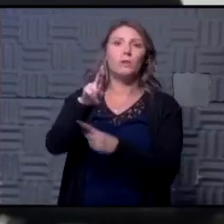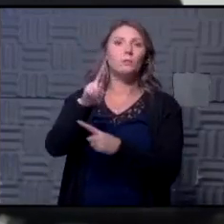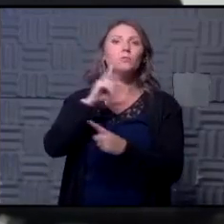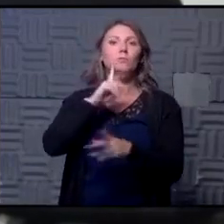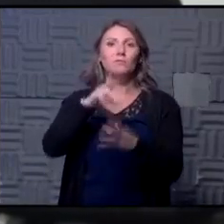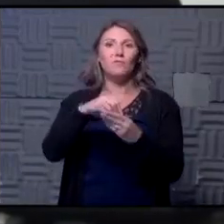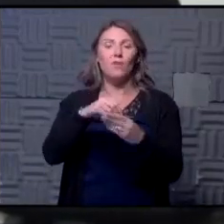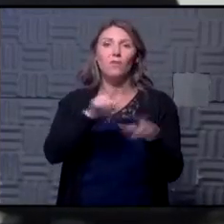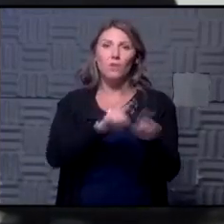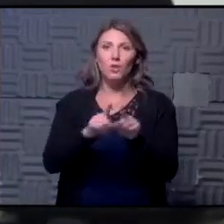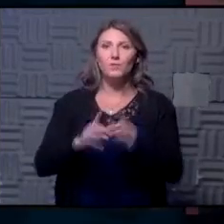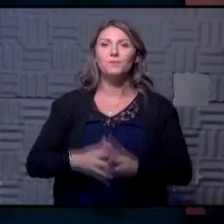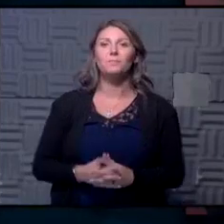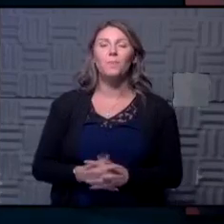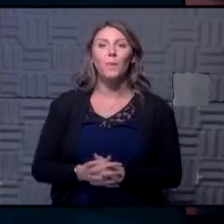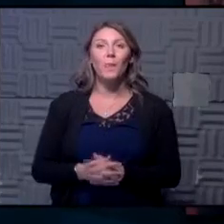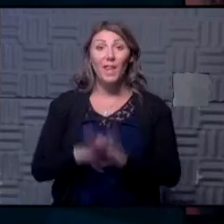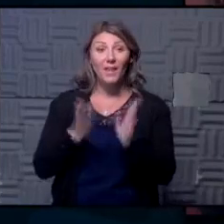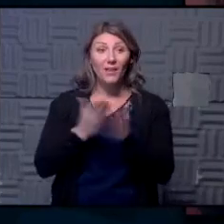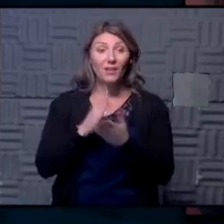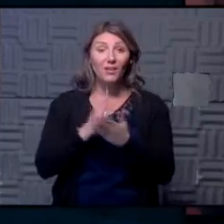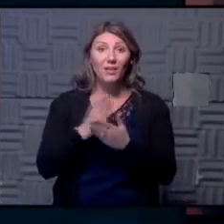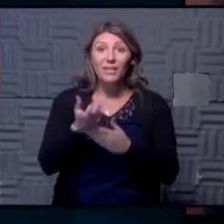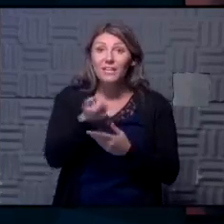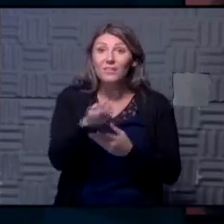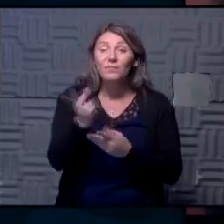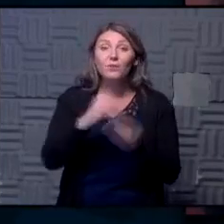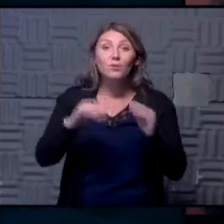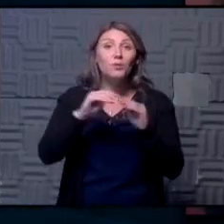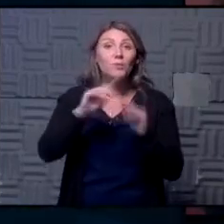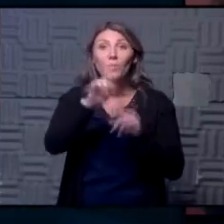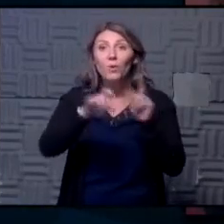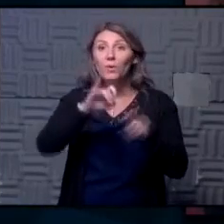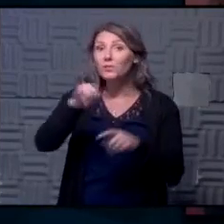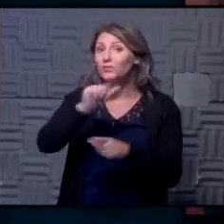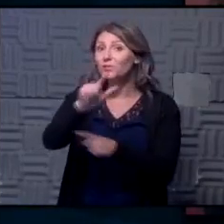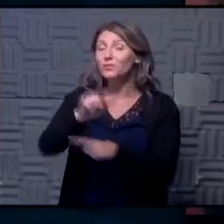all right let's take a couple more questions jill